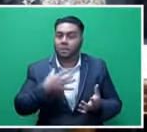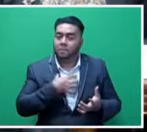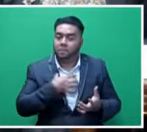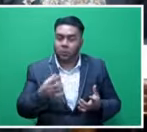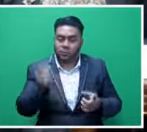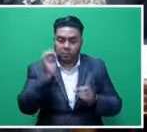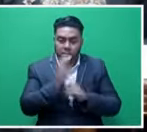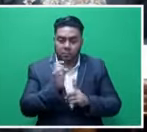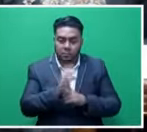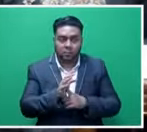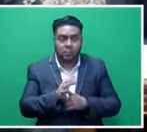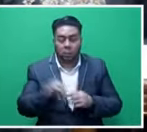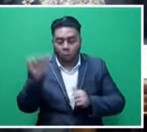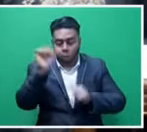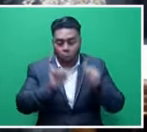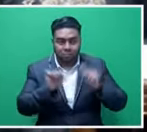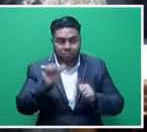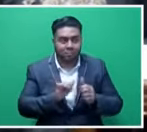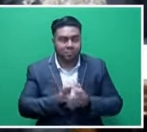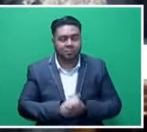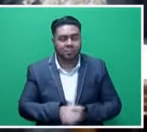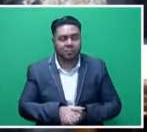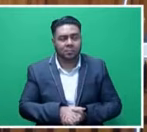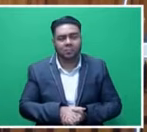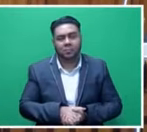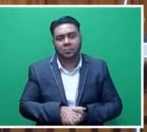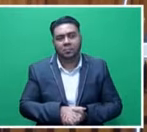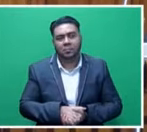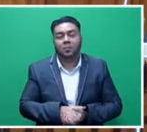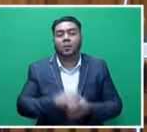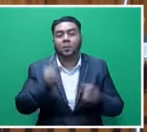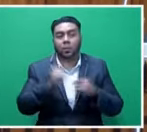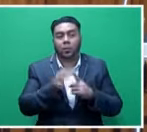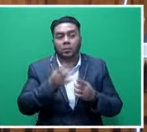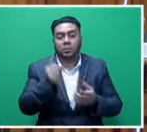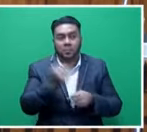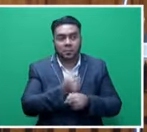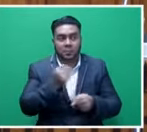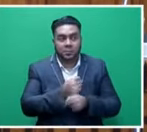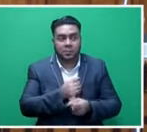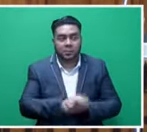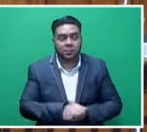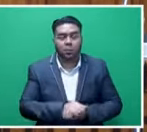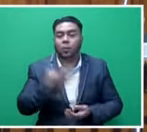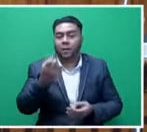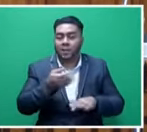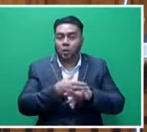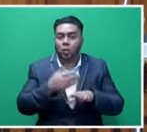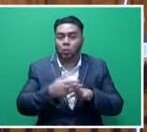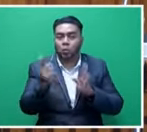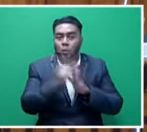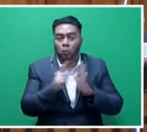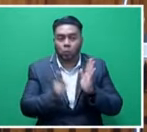regarding this particular audit, Mr. Speaker, sir, the point has been made that when you actually have a new law in place,